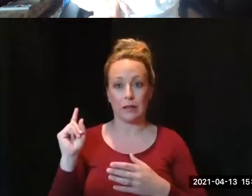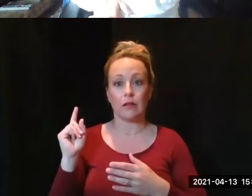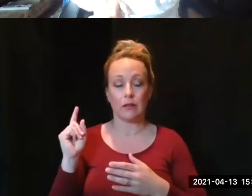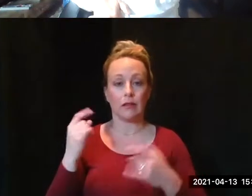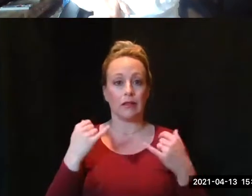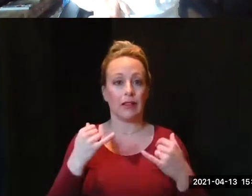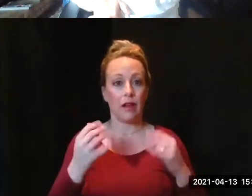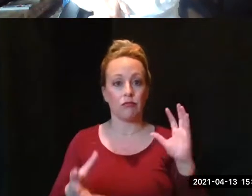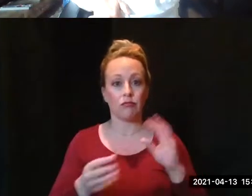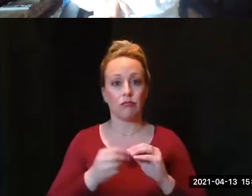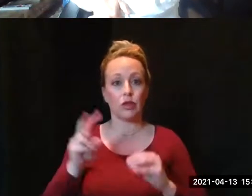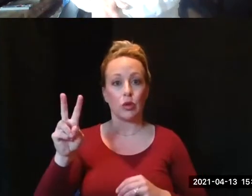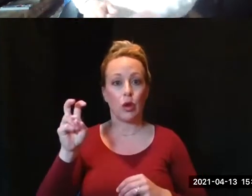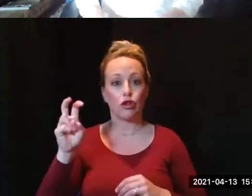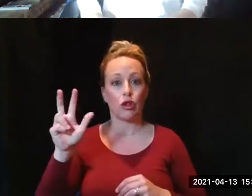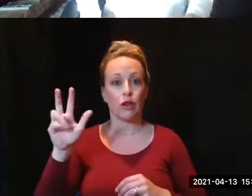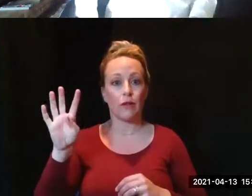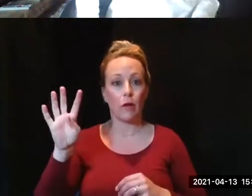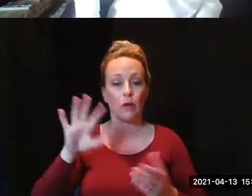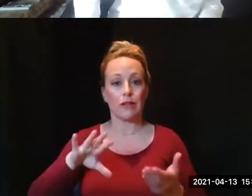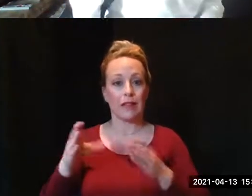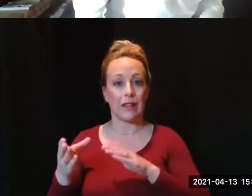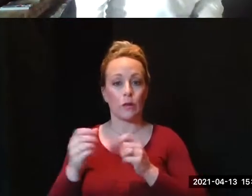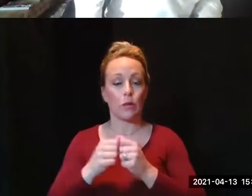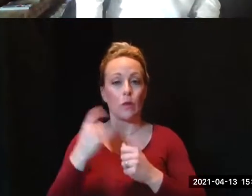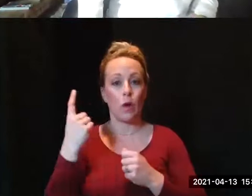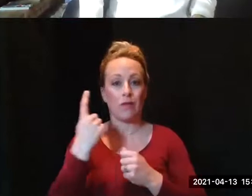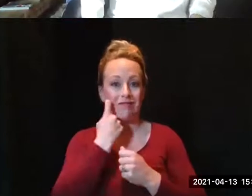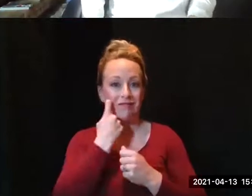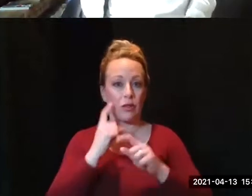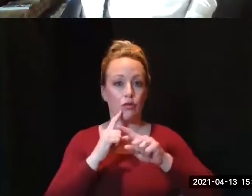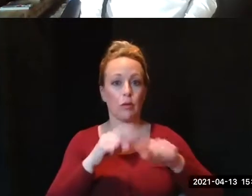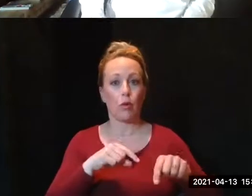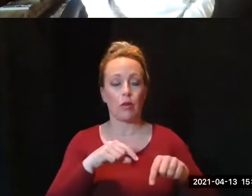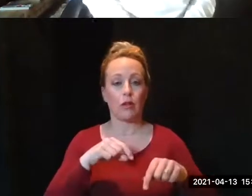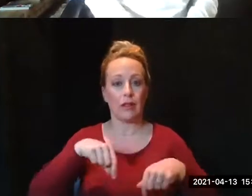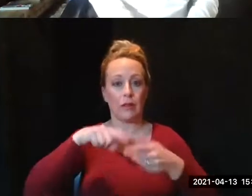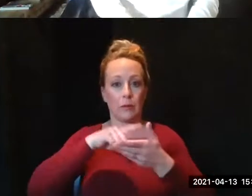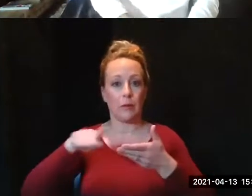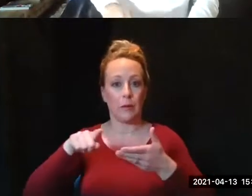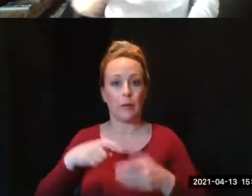234 deaths, with one death being reported in the last week.